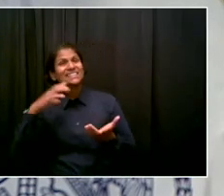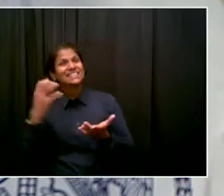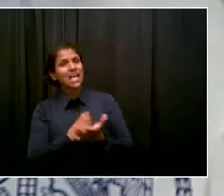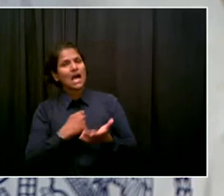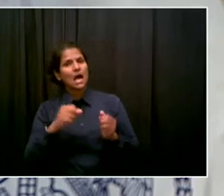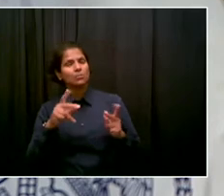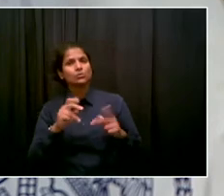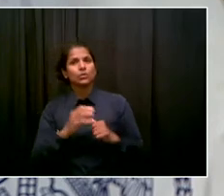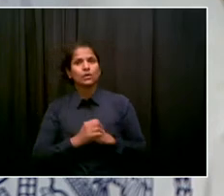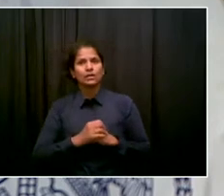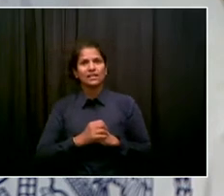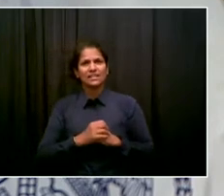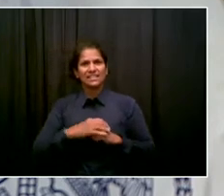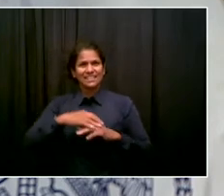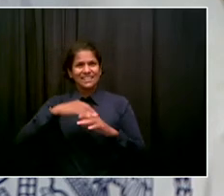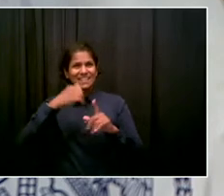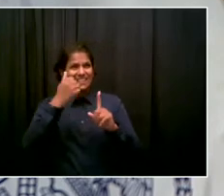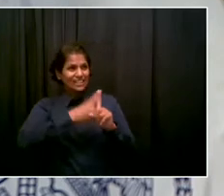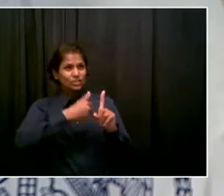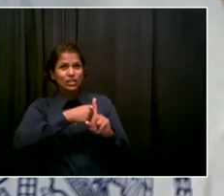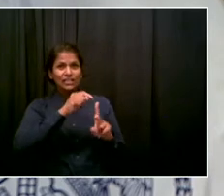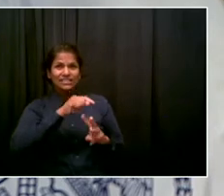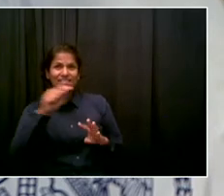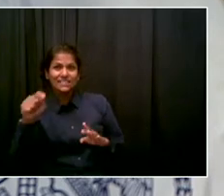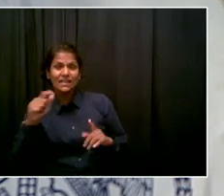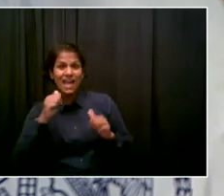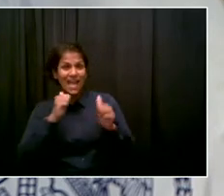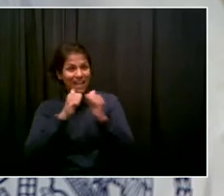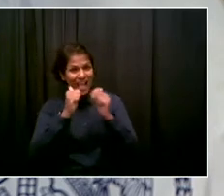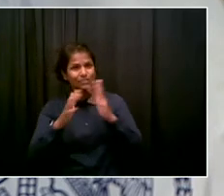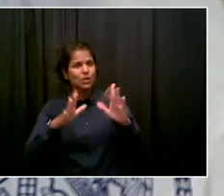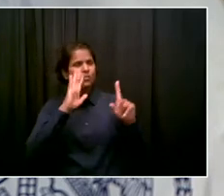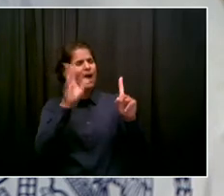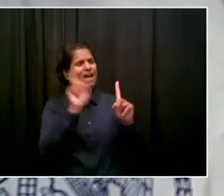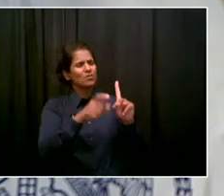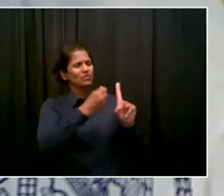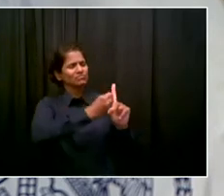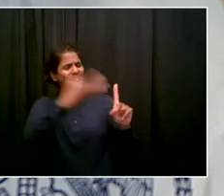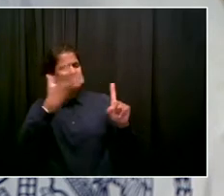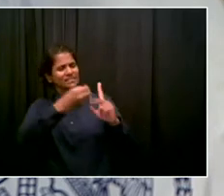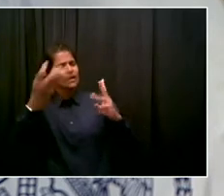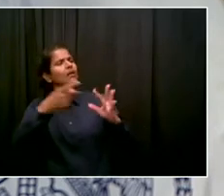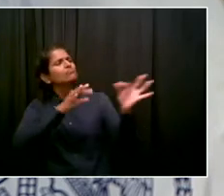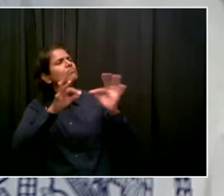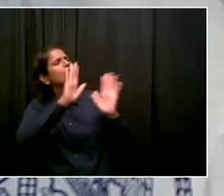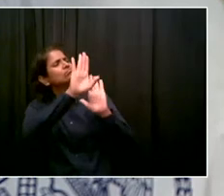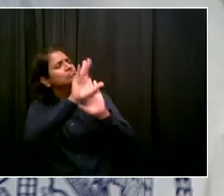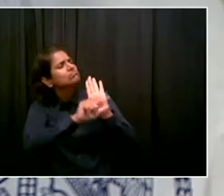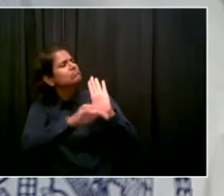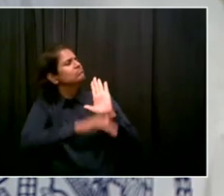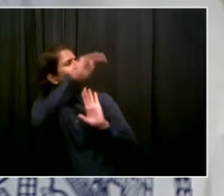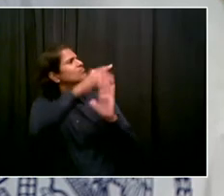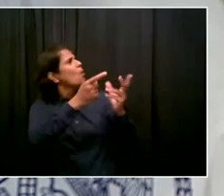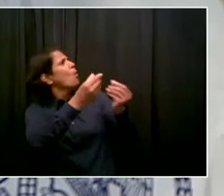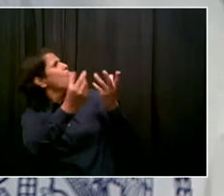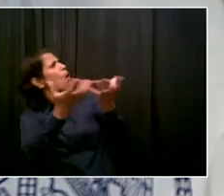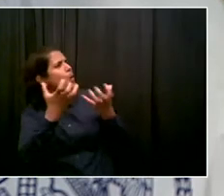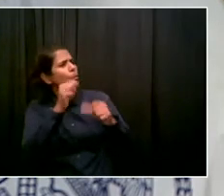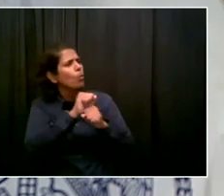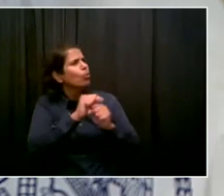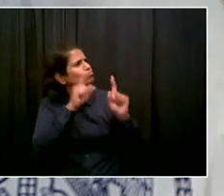each of these candidates. Because there's so many New Yorkers, they really don't know these candidates yet. And it's really crucial that they all get examined.